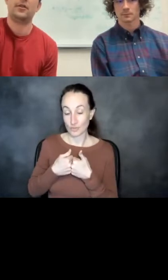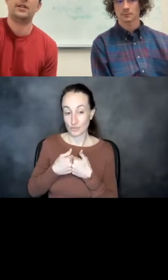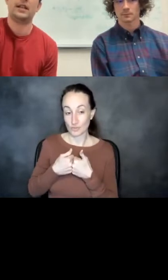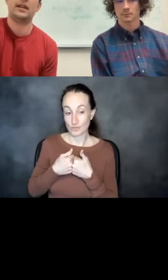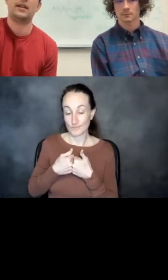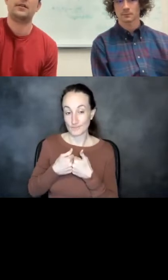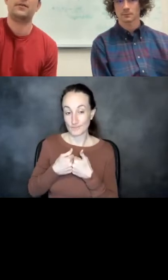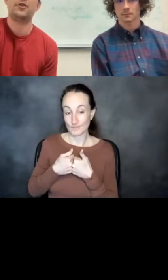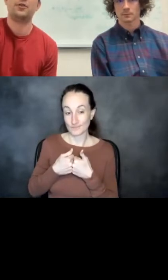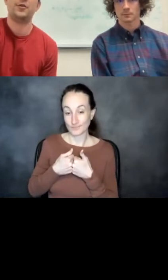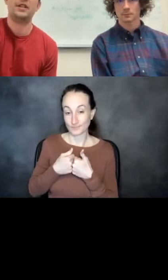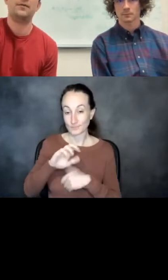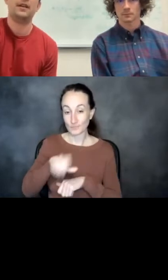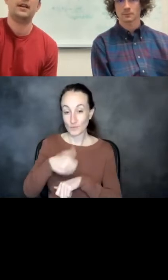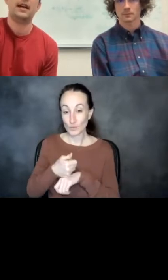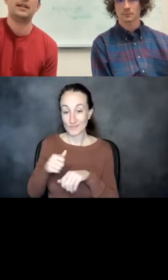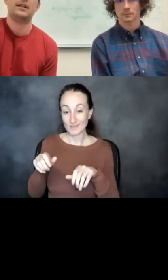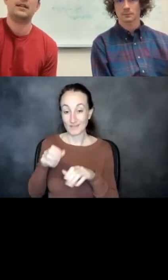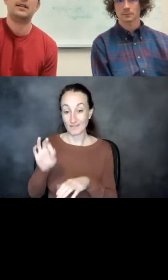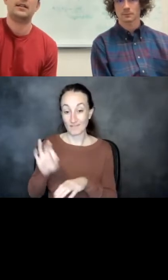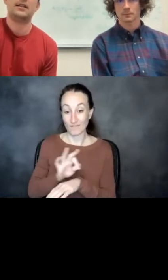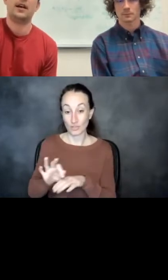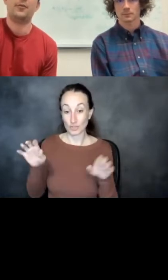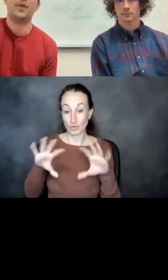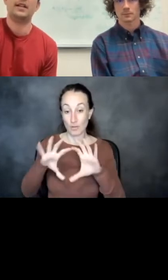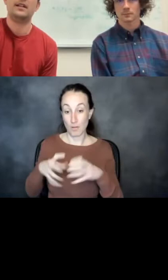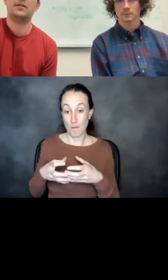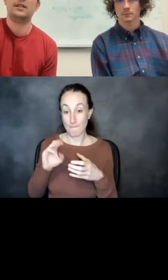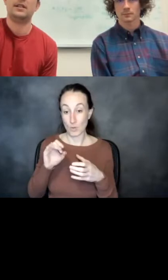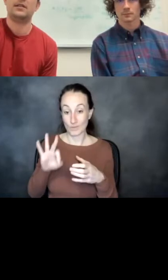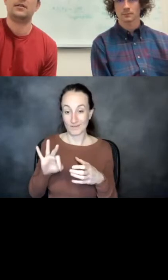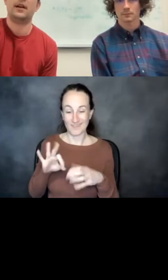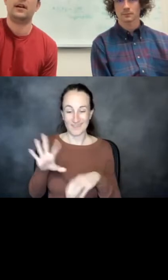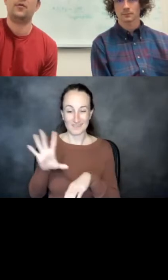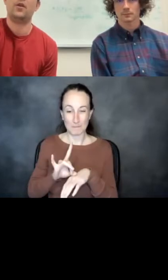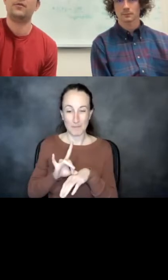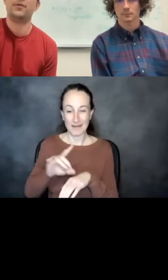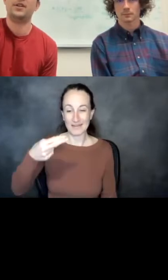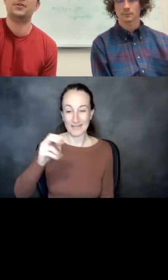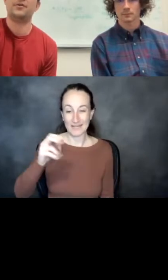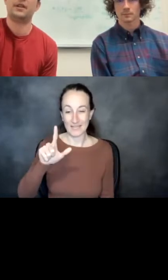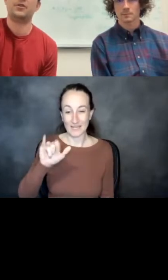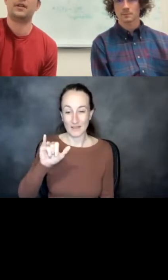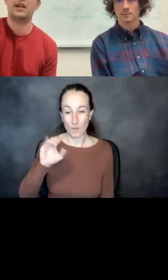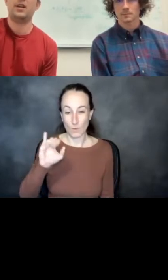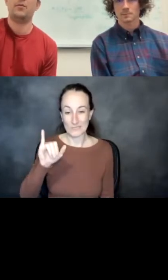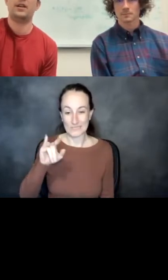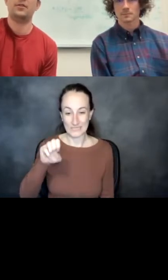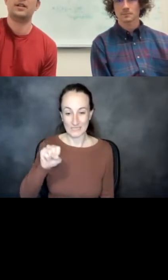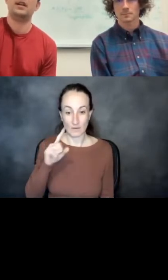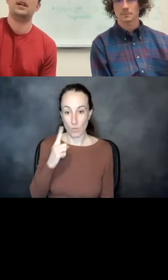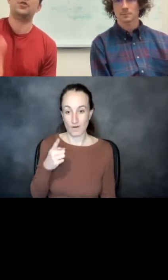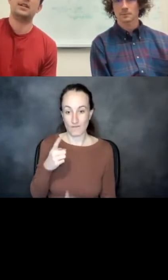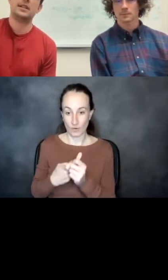the functional motif as these binding helices, one from each of the TRIC-A mini